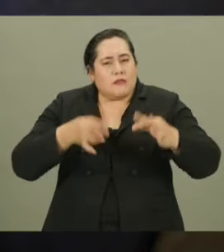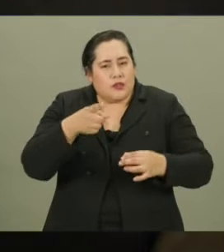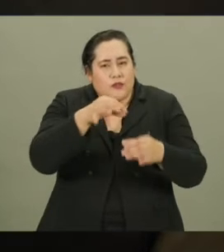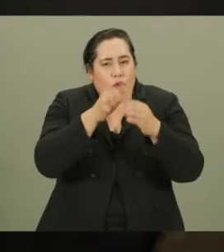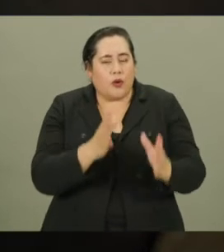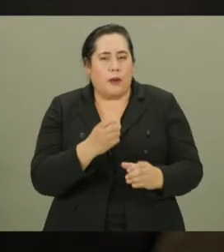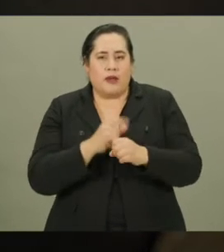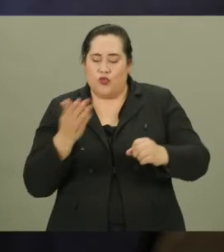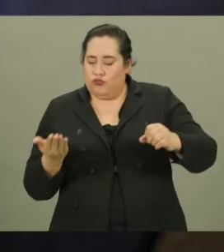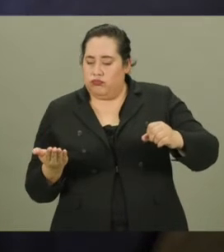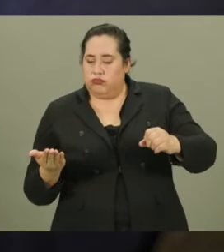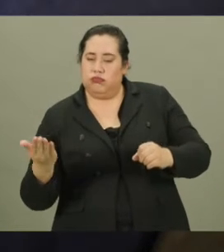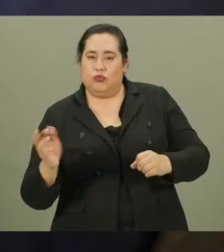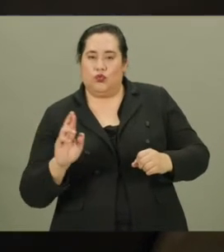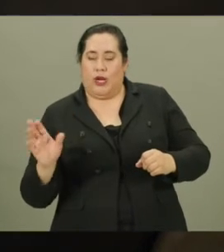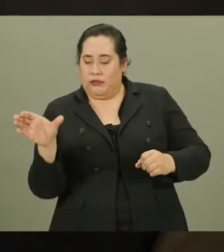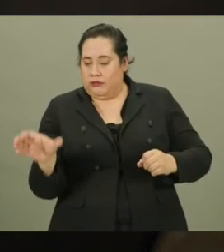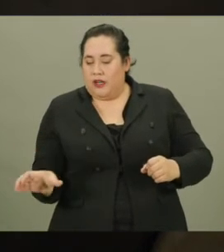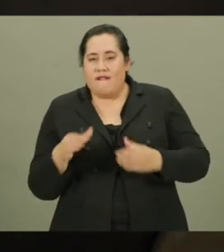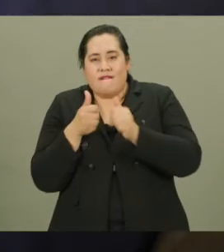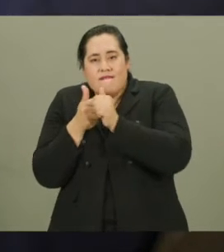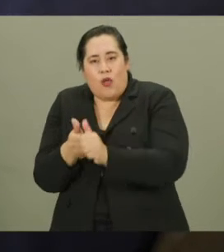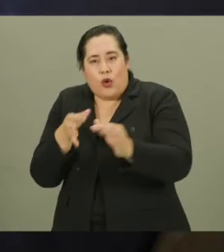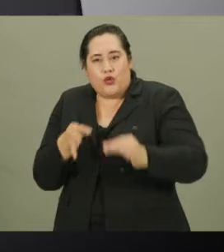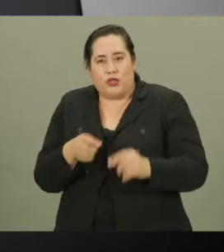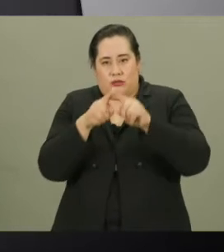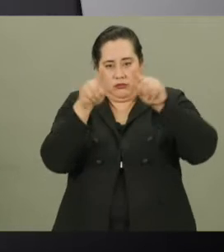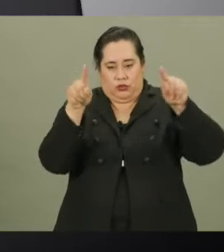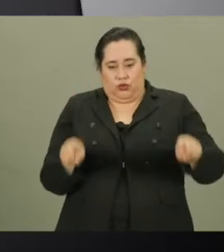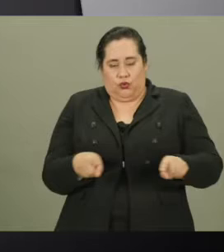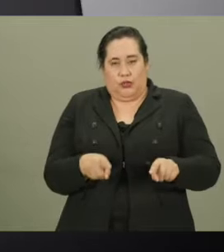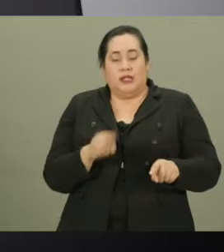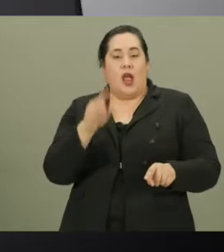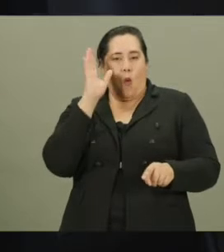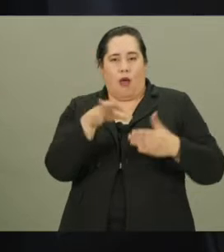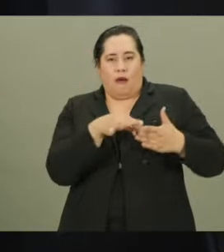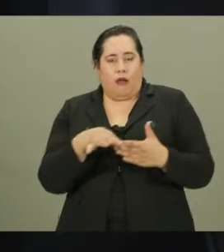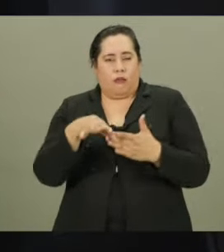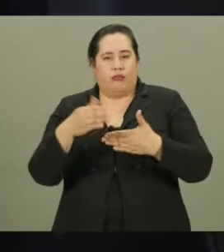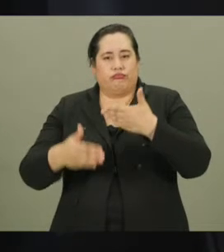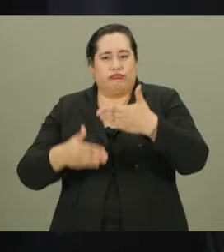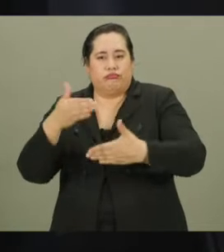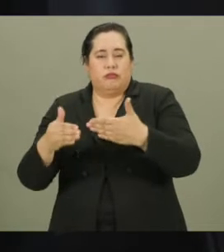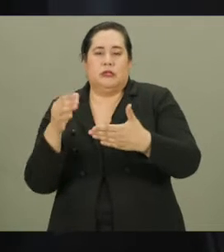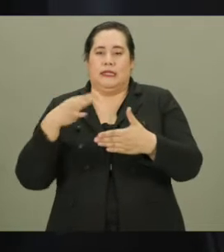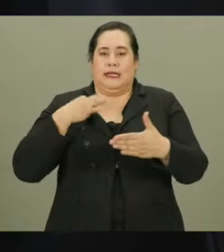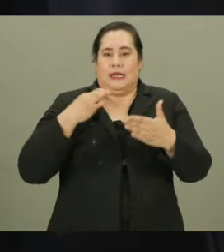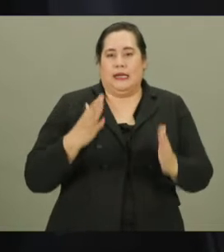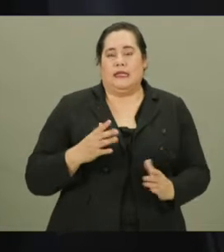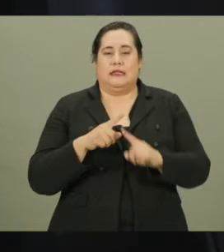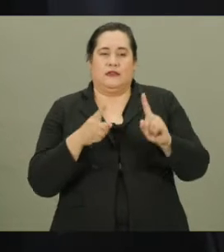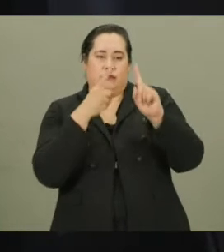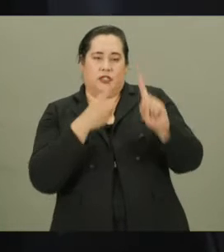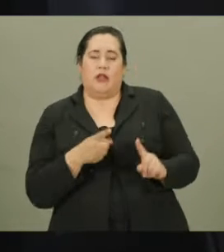Explain to the voter to insert the ballot to their right and follow the instructions on the screen. It will guide them through the various candidates